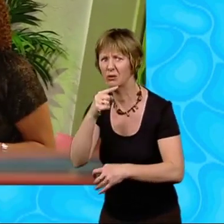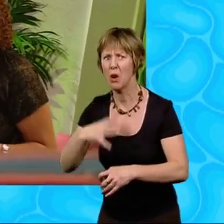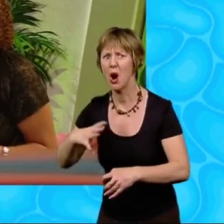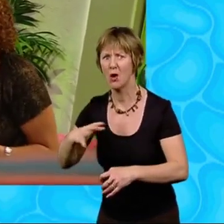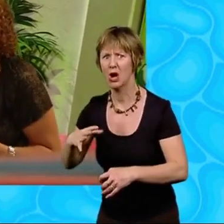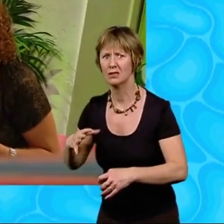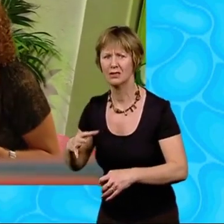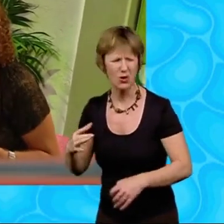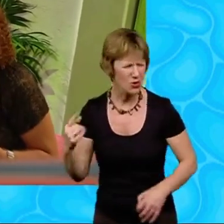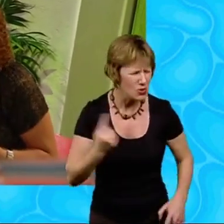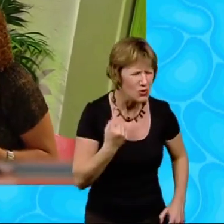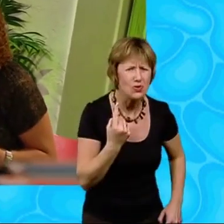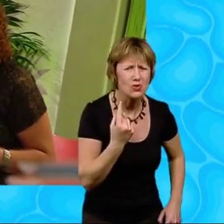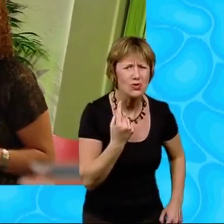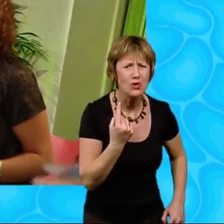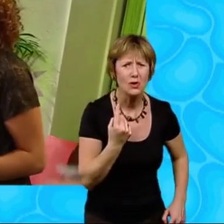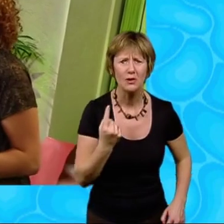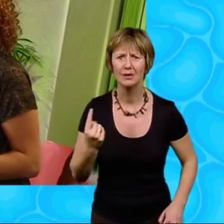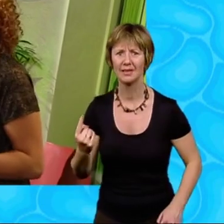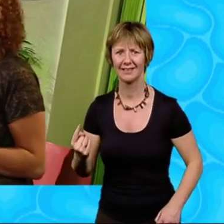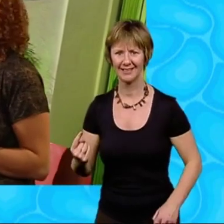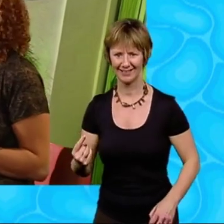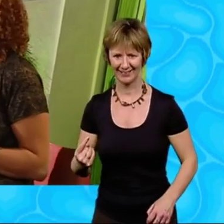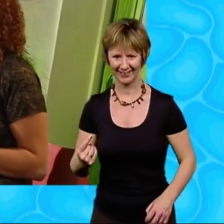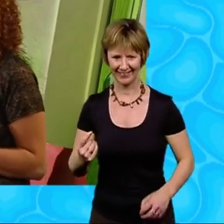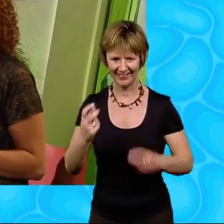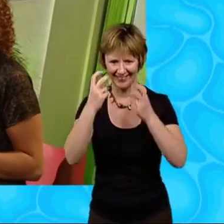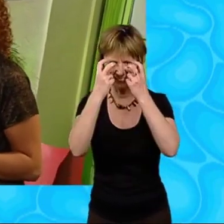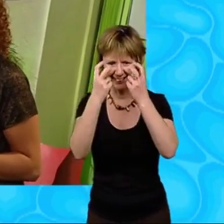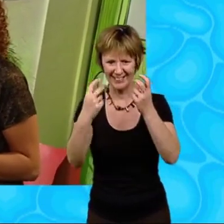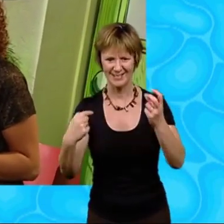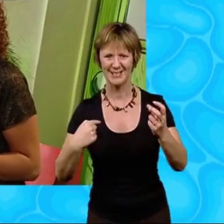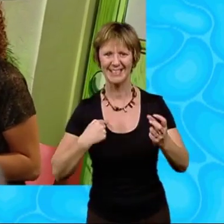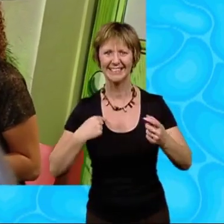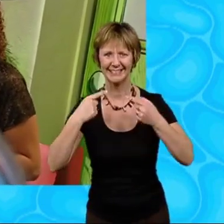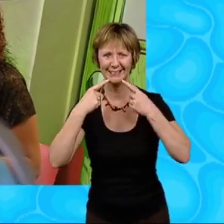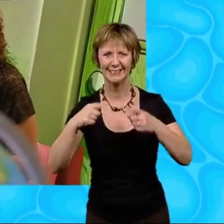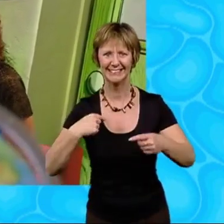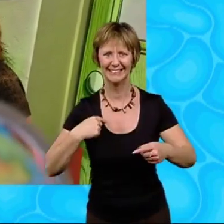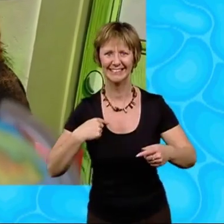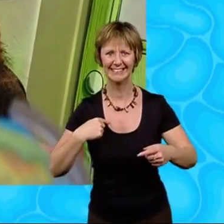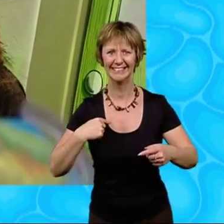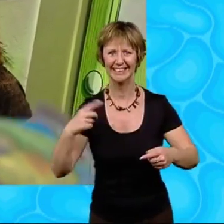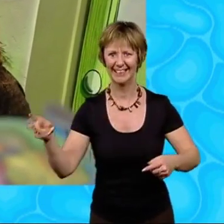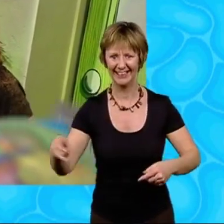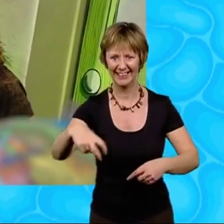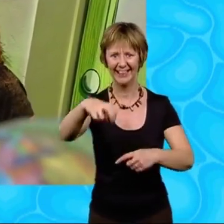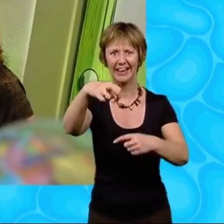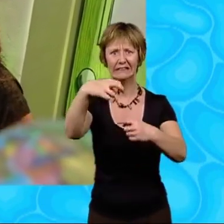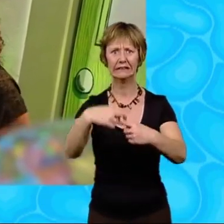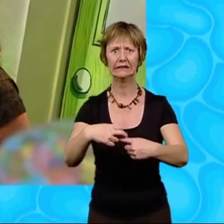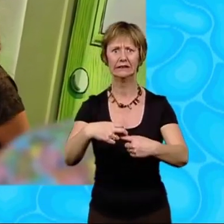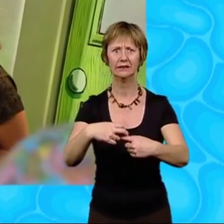told me. The who? Me. Miss Porter appeared from nowhere to squat down beside my chair.